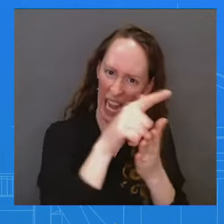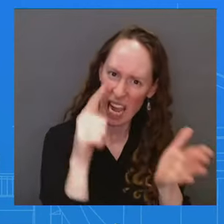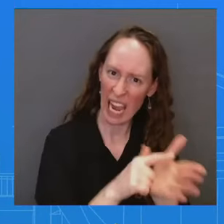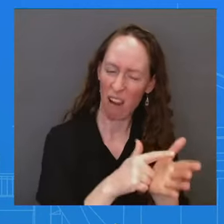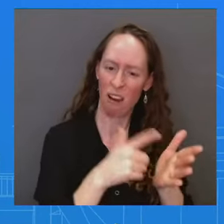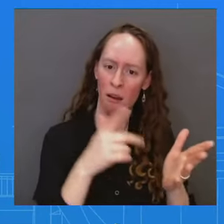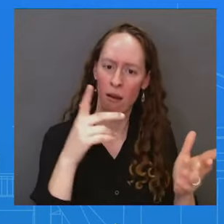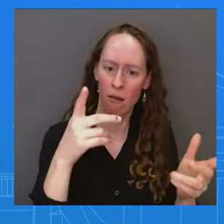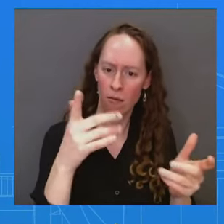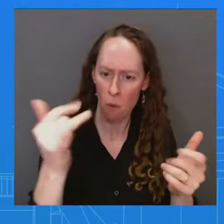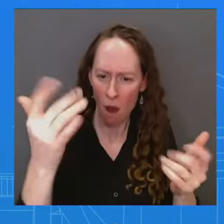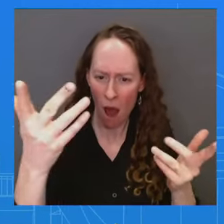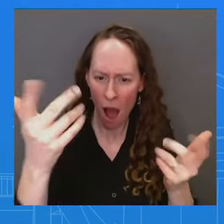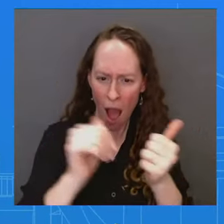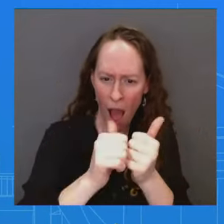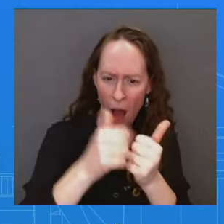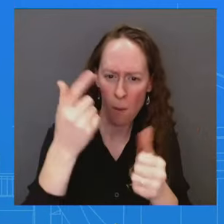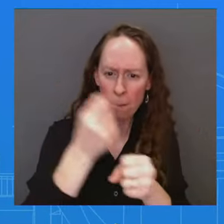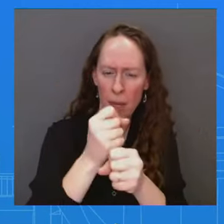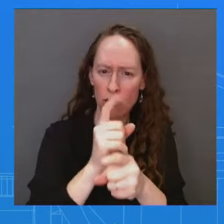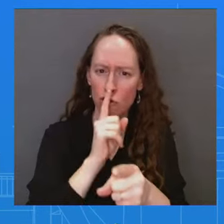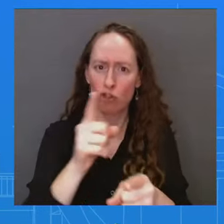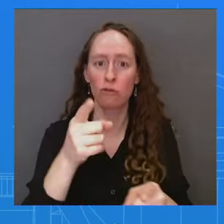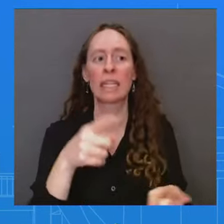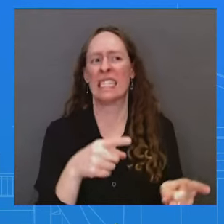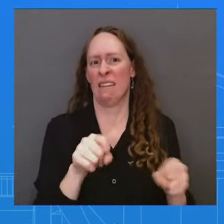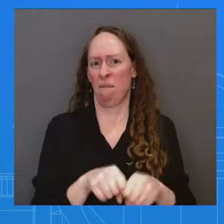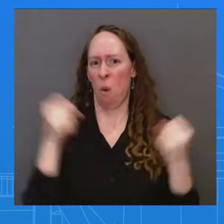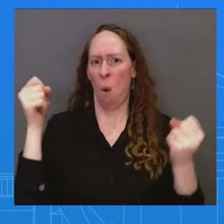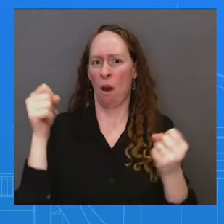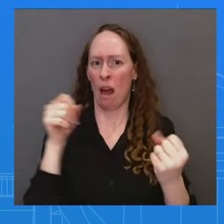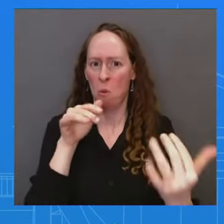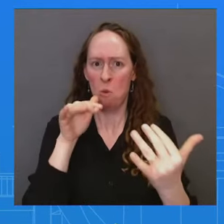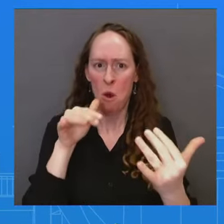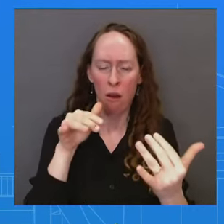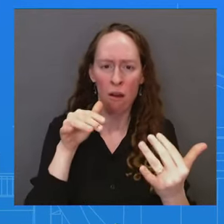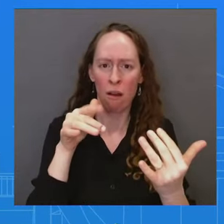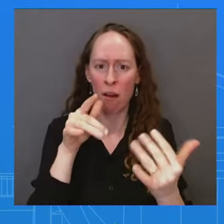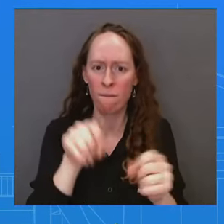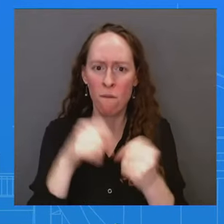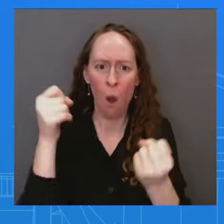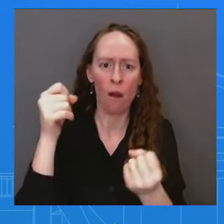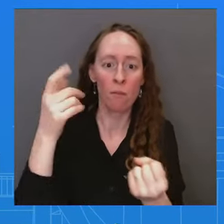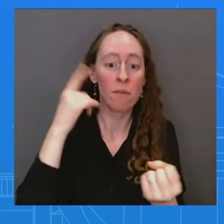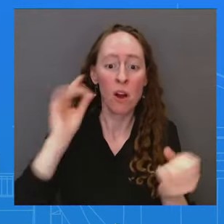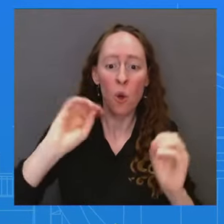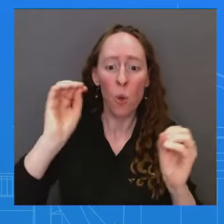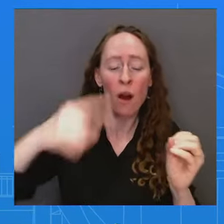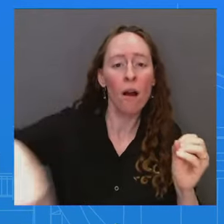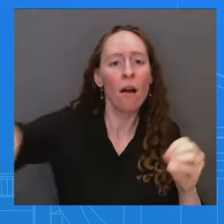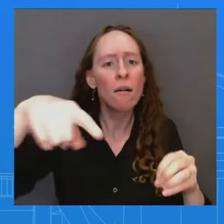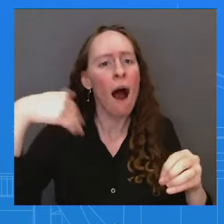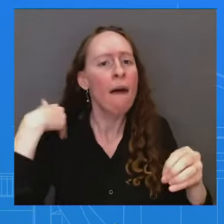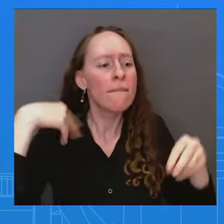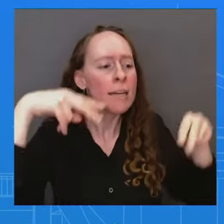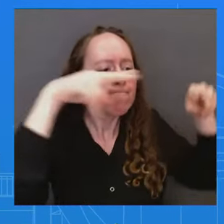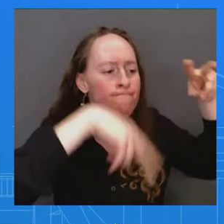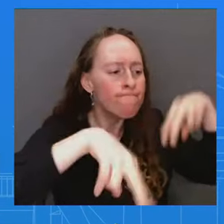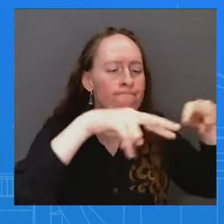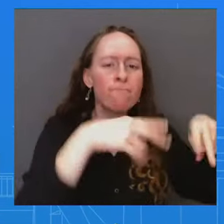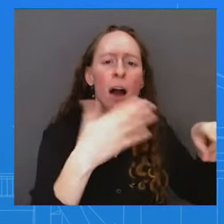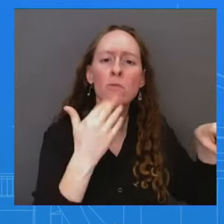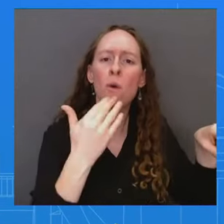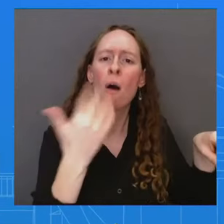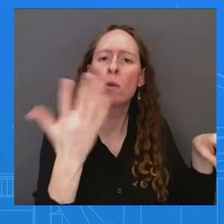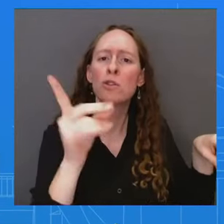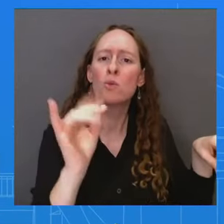there's no congressional oversight, no State Department internal review process, and no verification process on the ground,